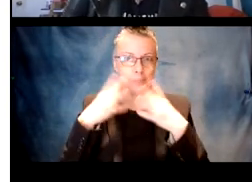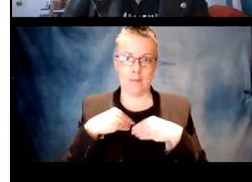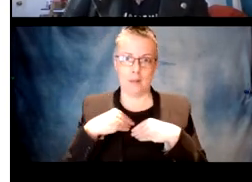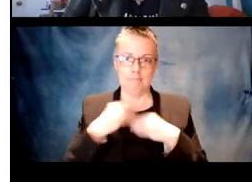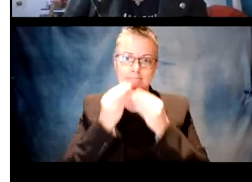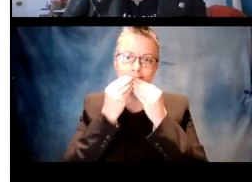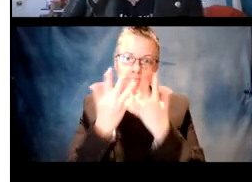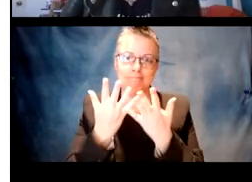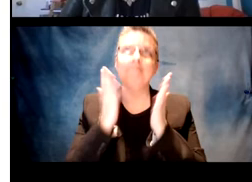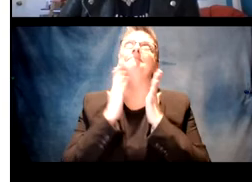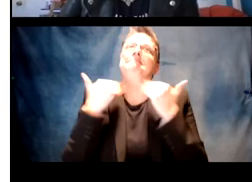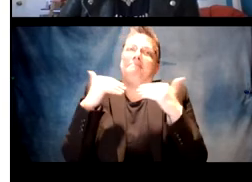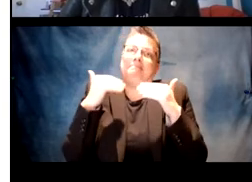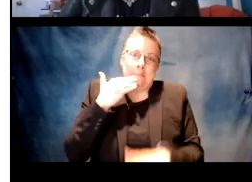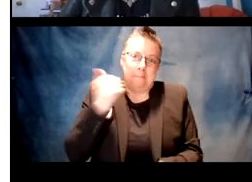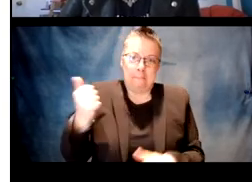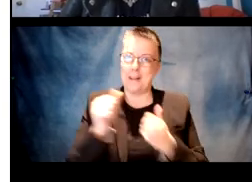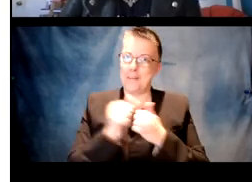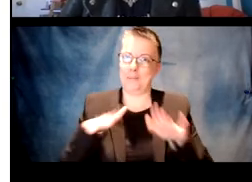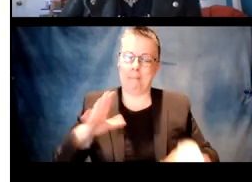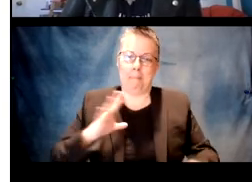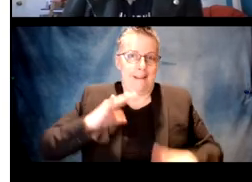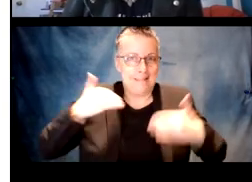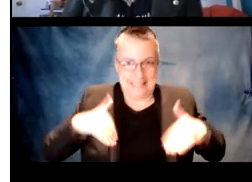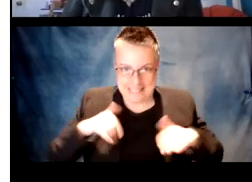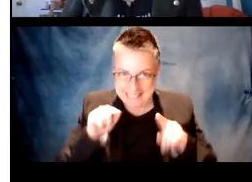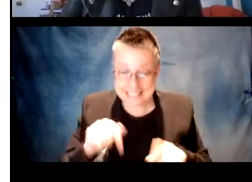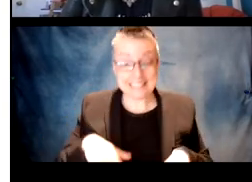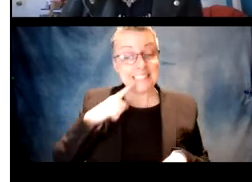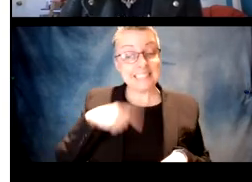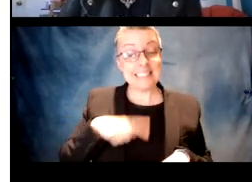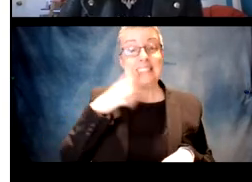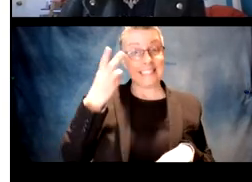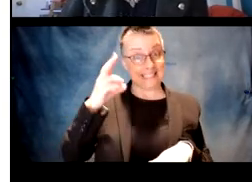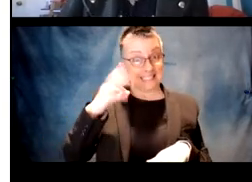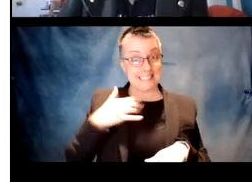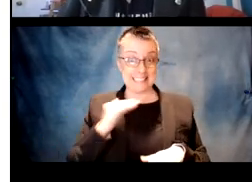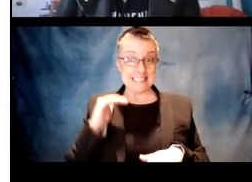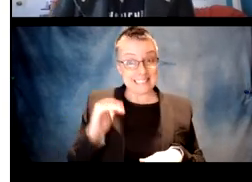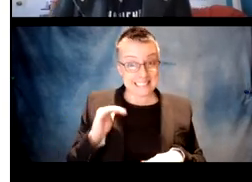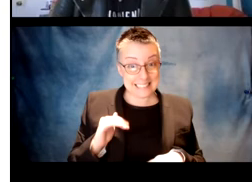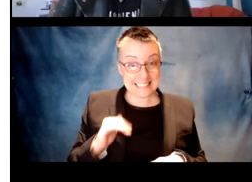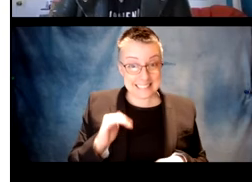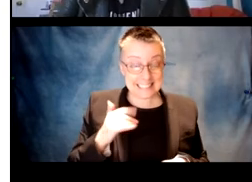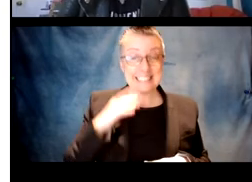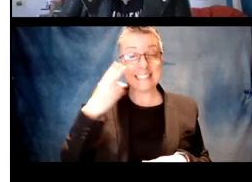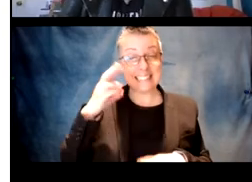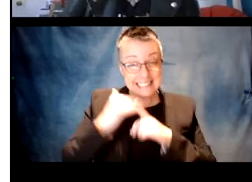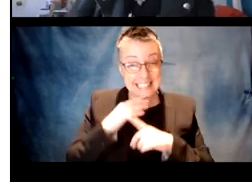Okay, so the results here are beautiful, as beautiful as you can get with children.